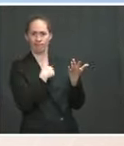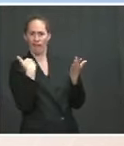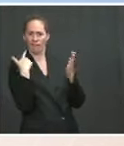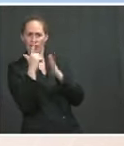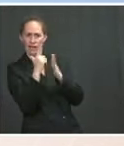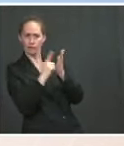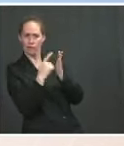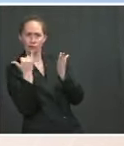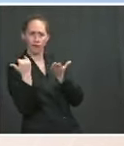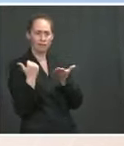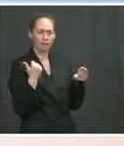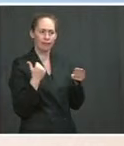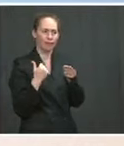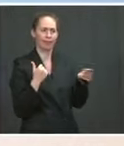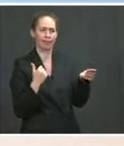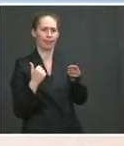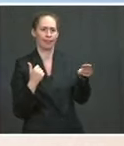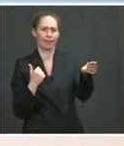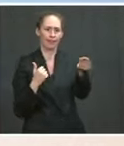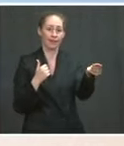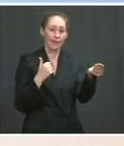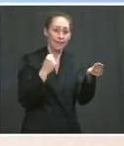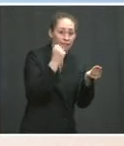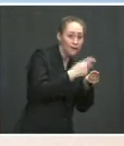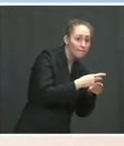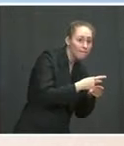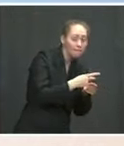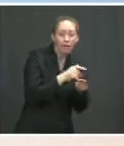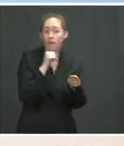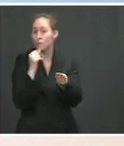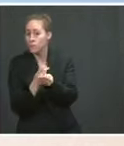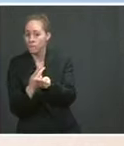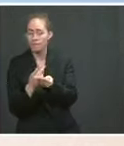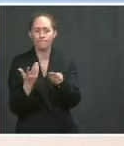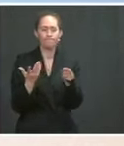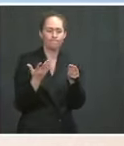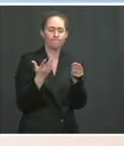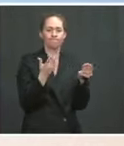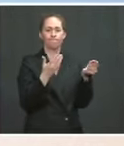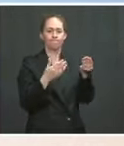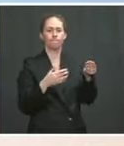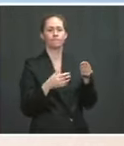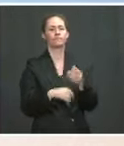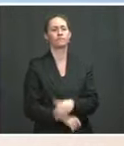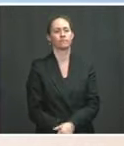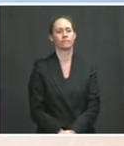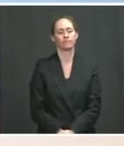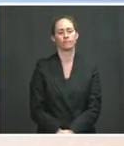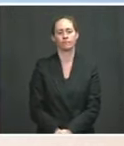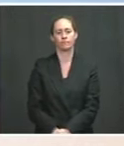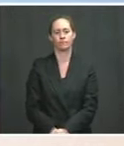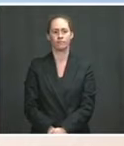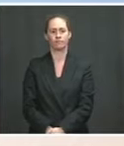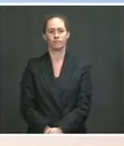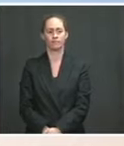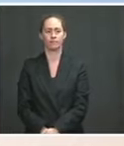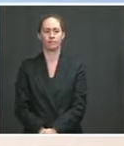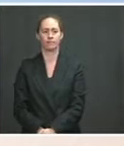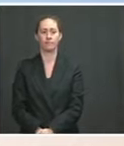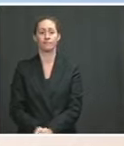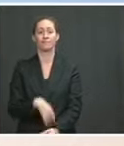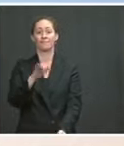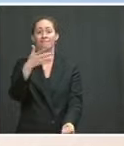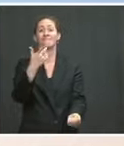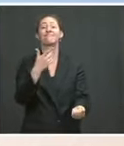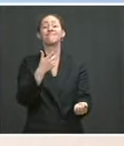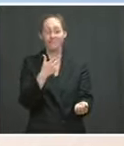which would make it a partisan in some scenarios, in some cases, put the hands in the power of a partisan decision-making